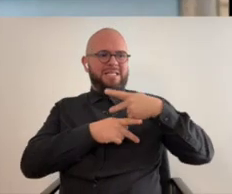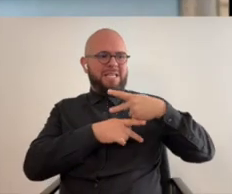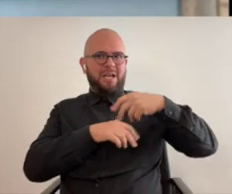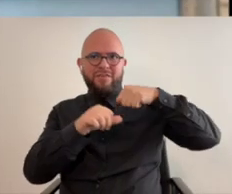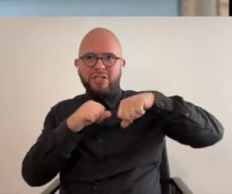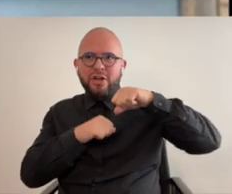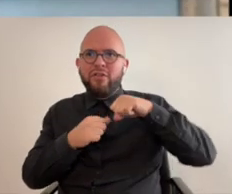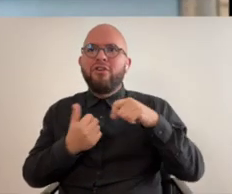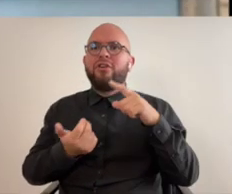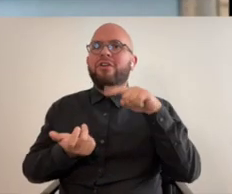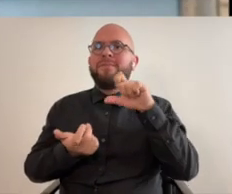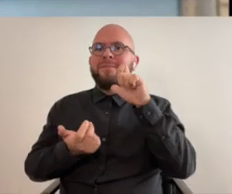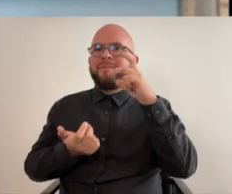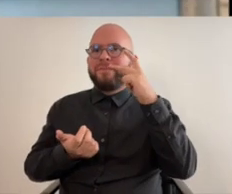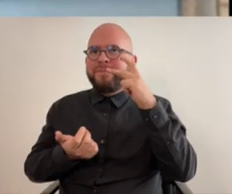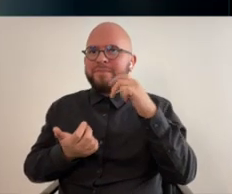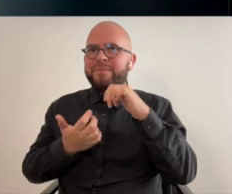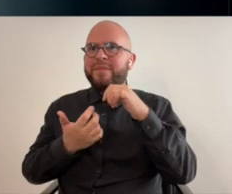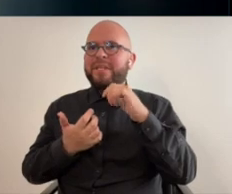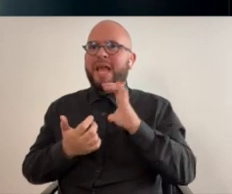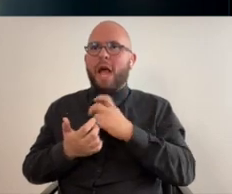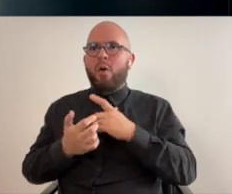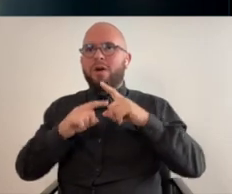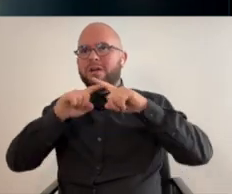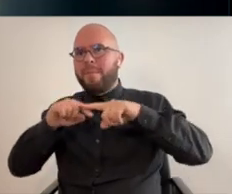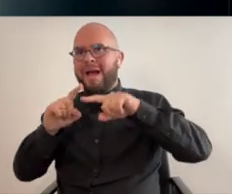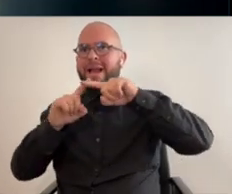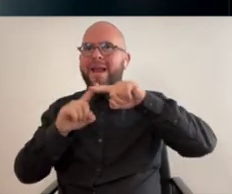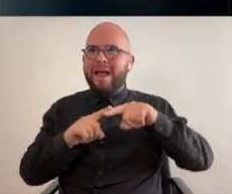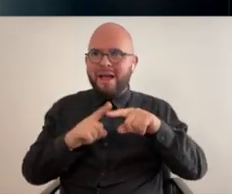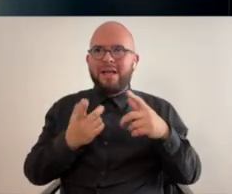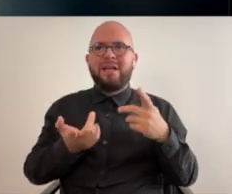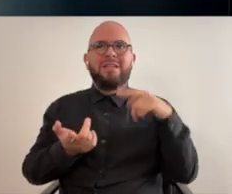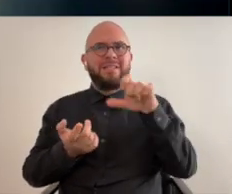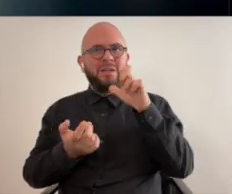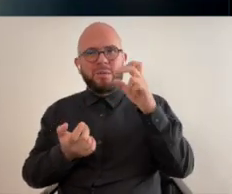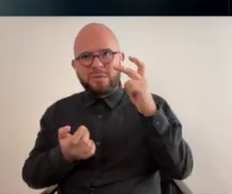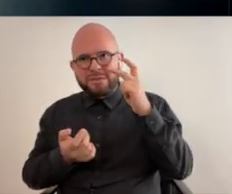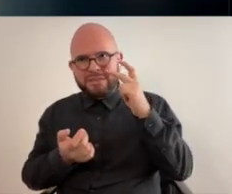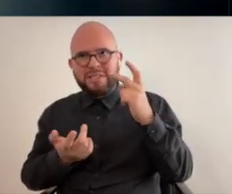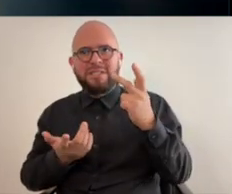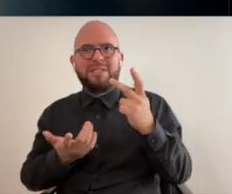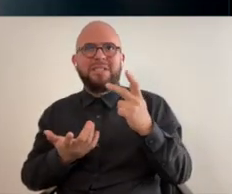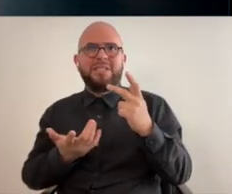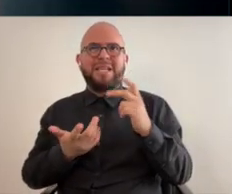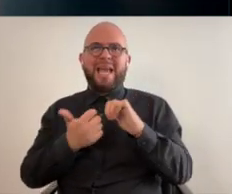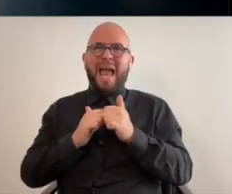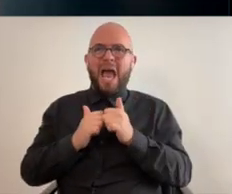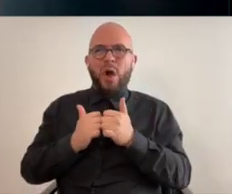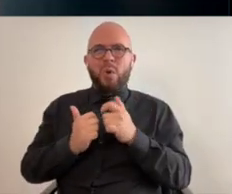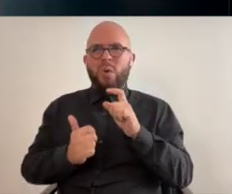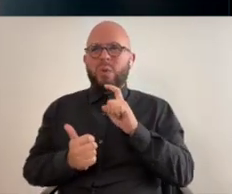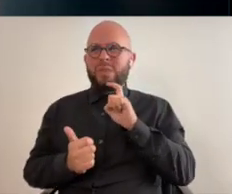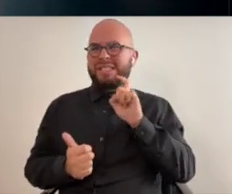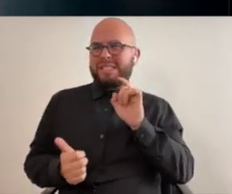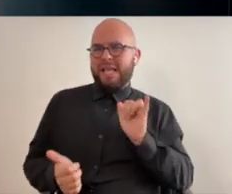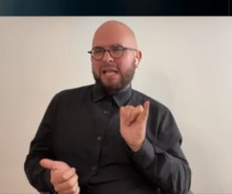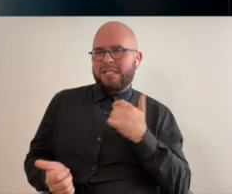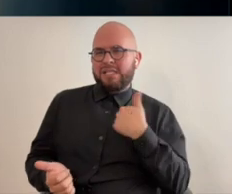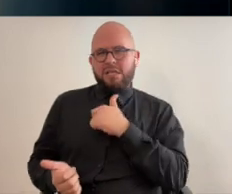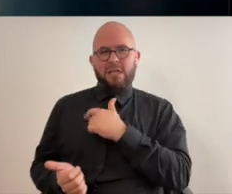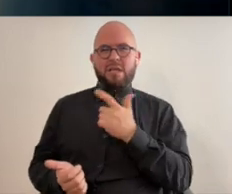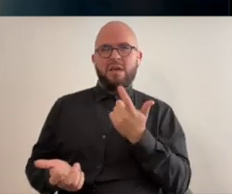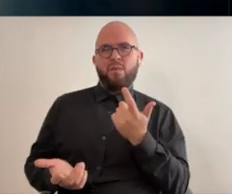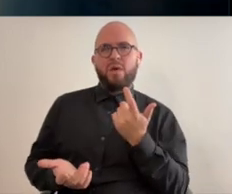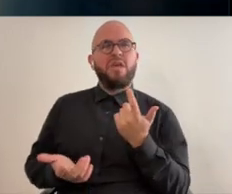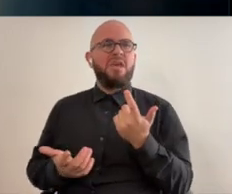don't see us caring for each other they don't see our interdependence and they don't really see